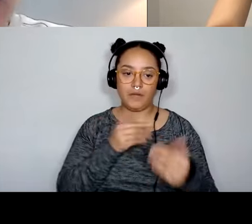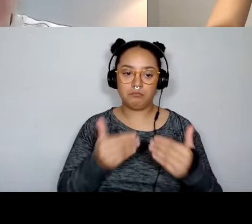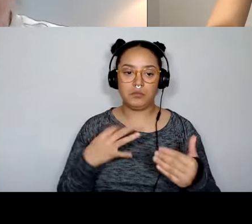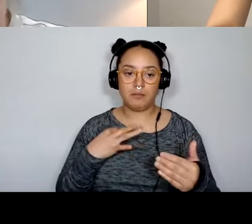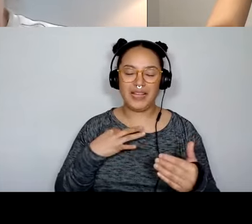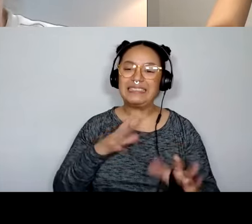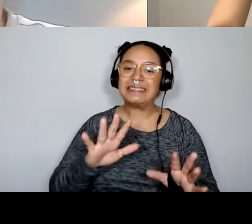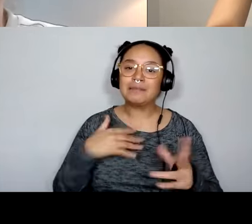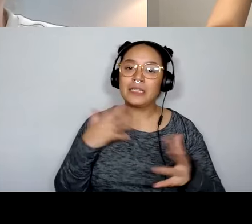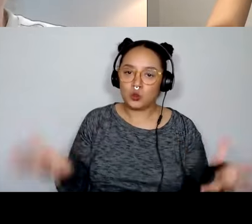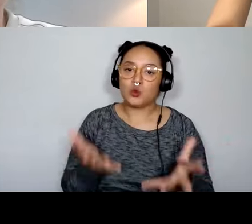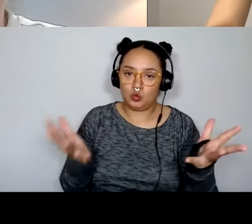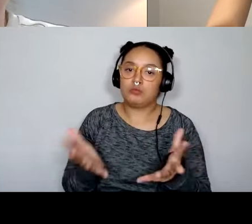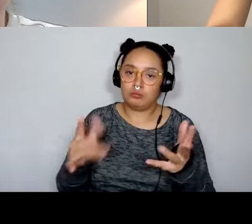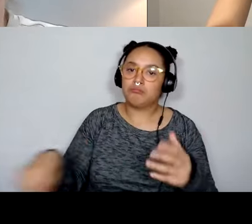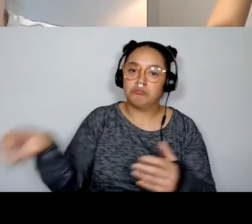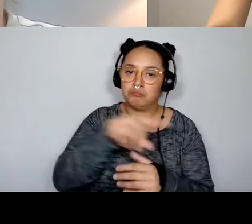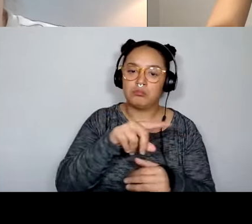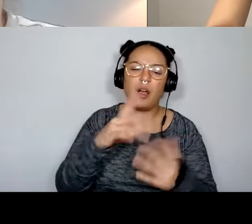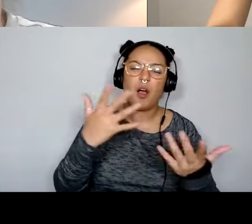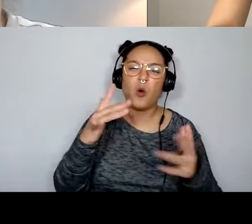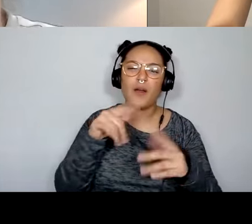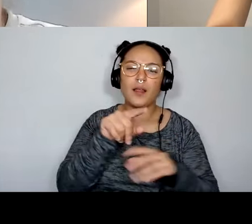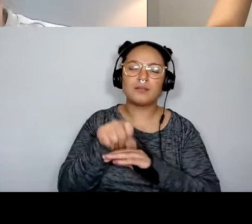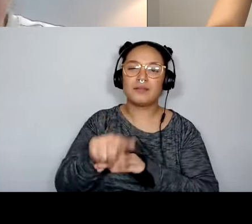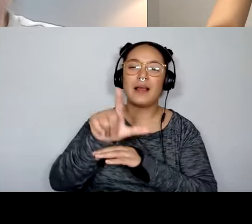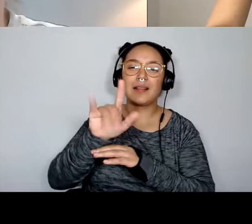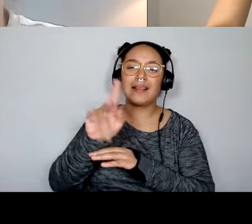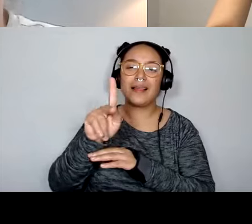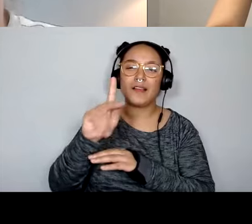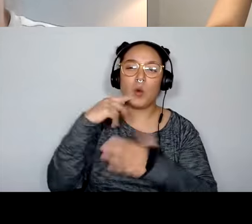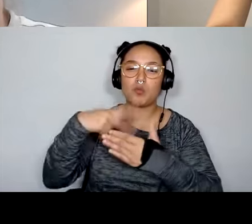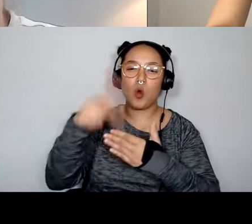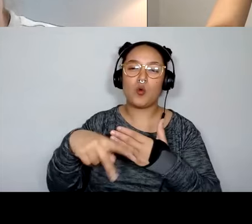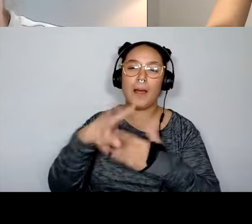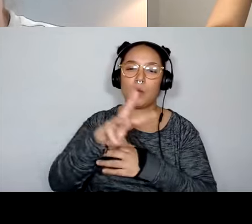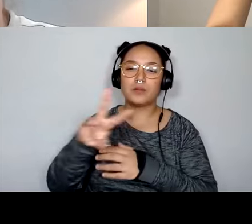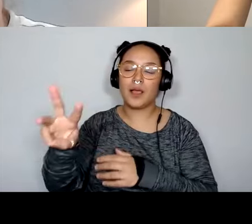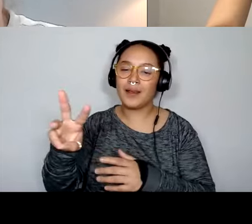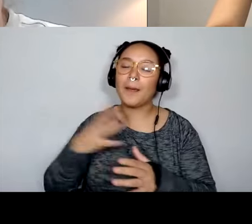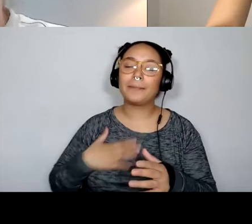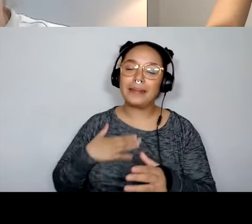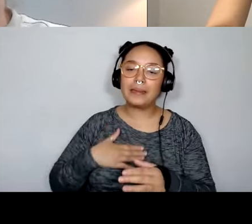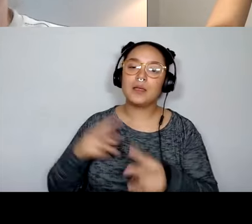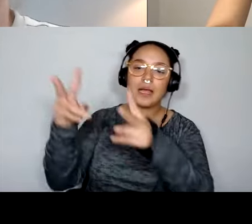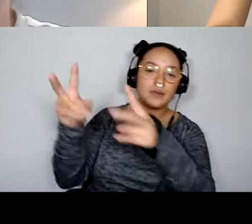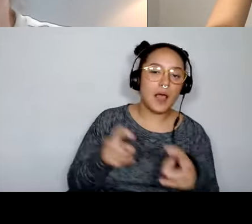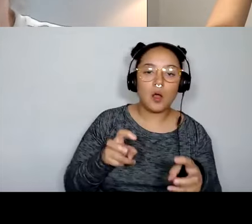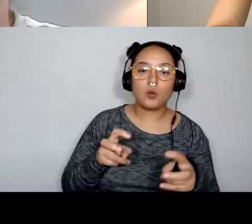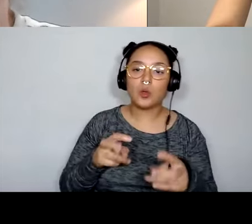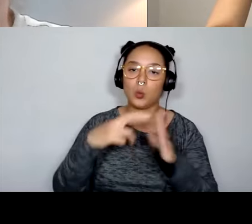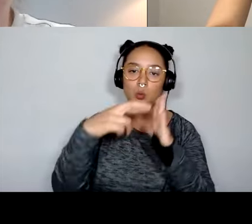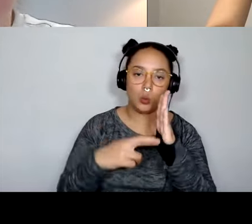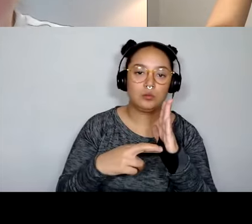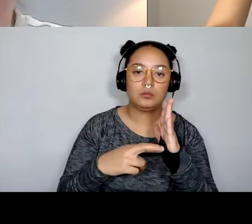everyone here. I shared in the chat already, the link to the program page, be sure to download the guidelines, make sure that you're